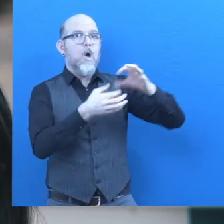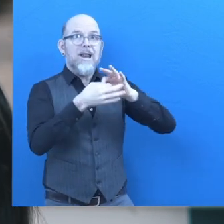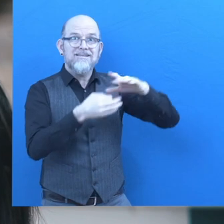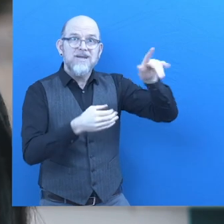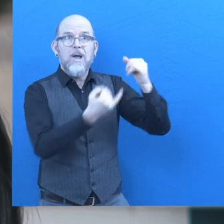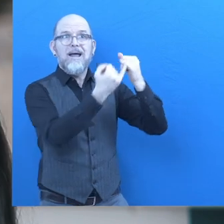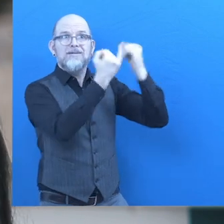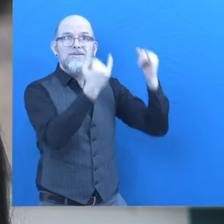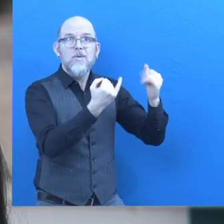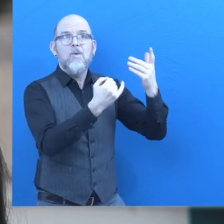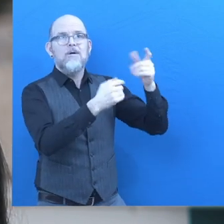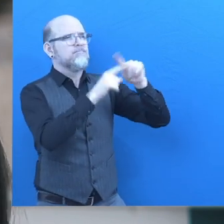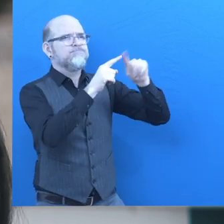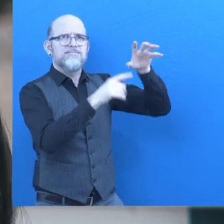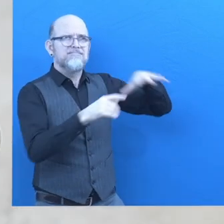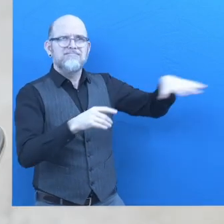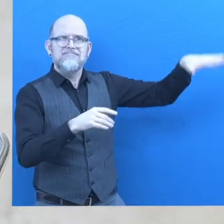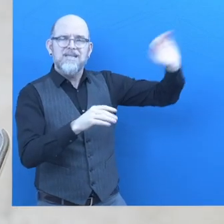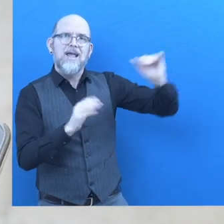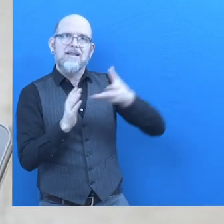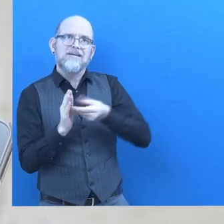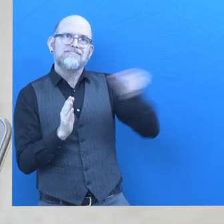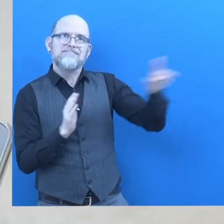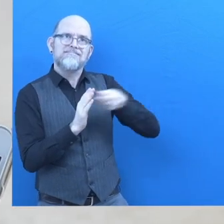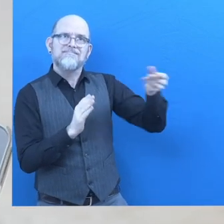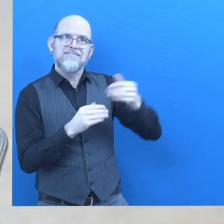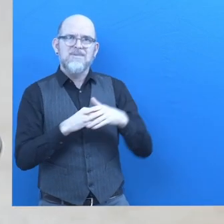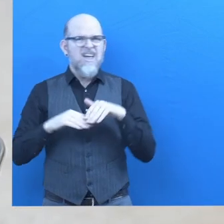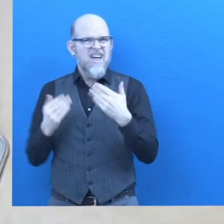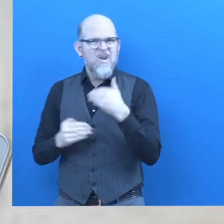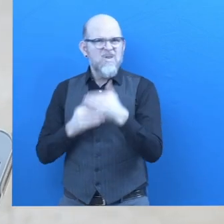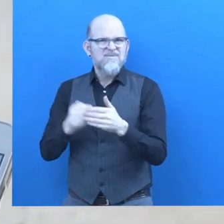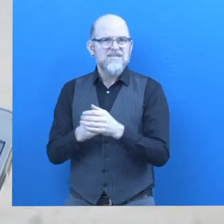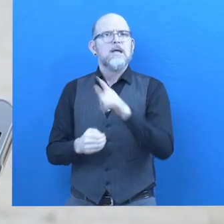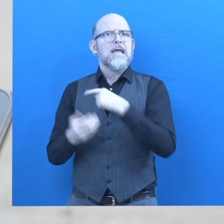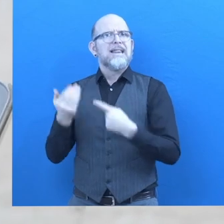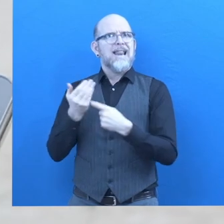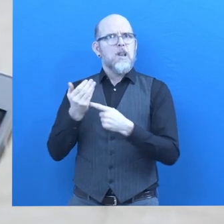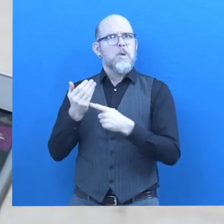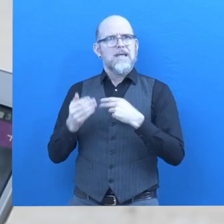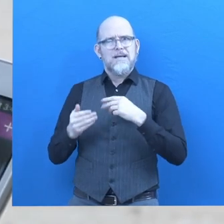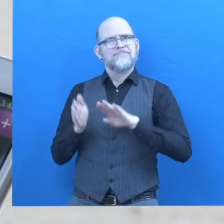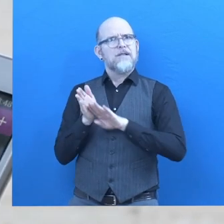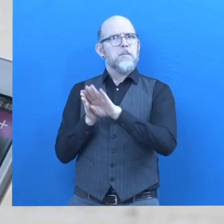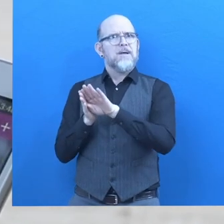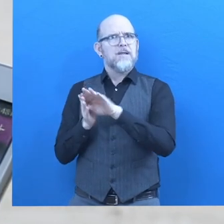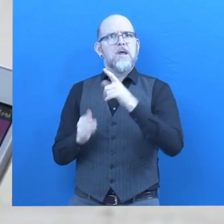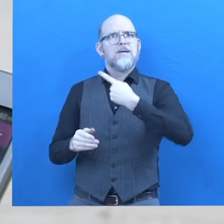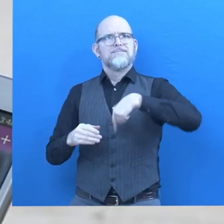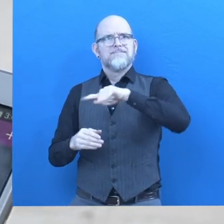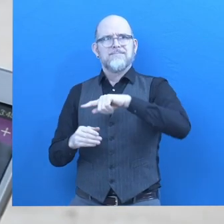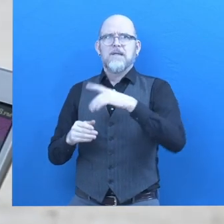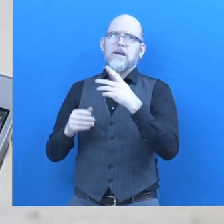different industries and across the region. We will do so through technological advancements and creating tools as such as the application that we created